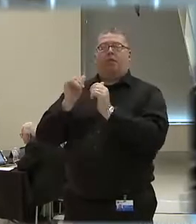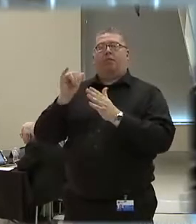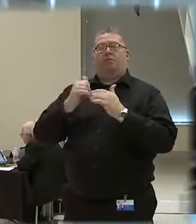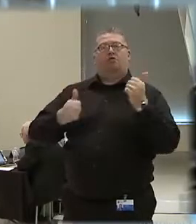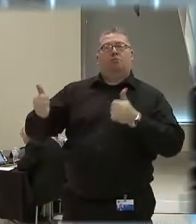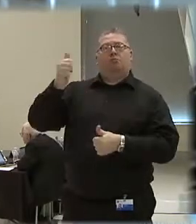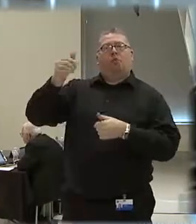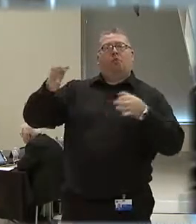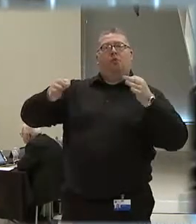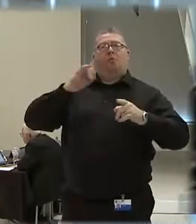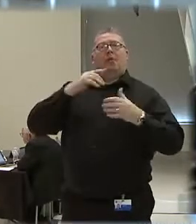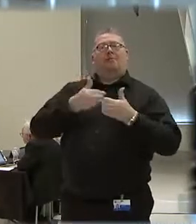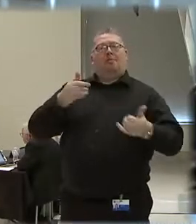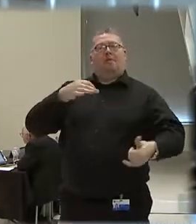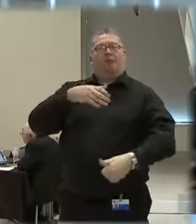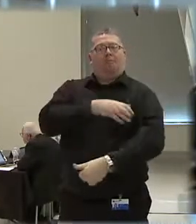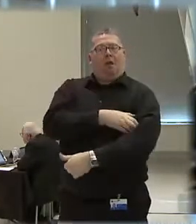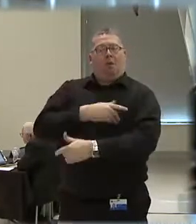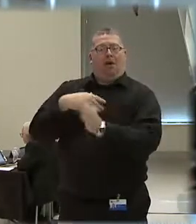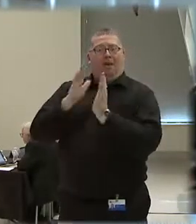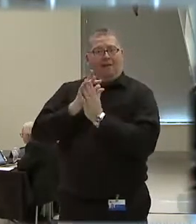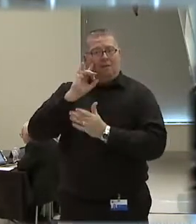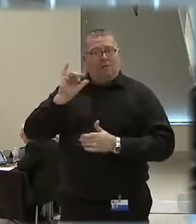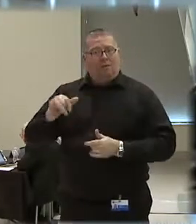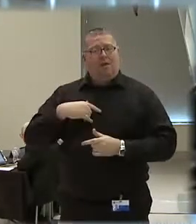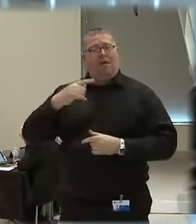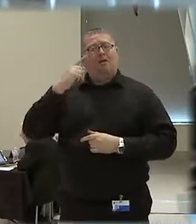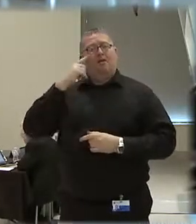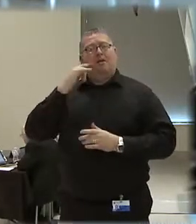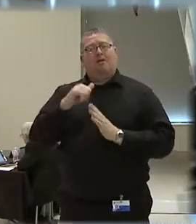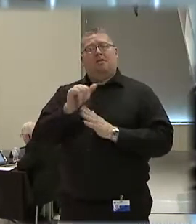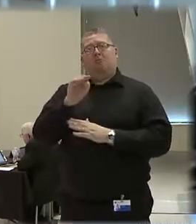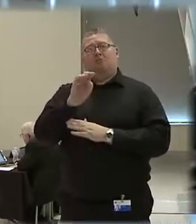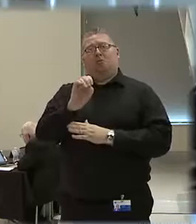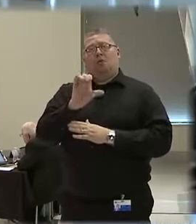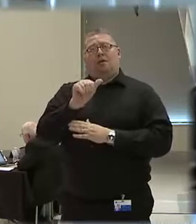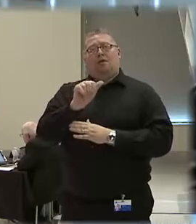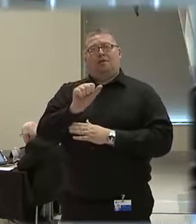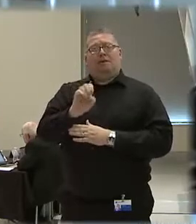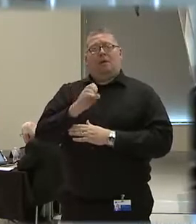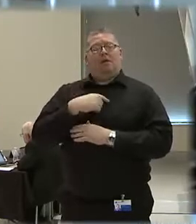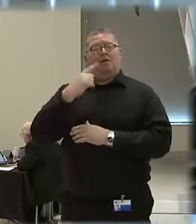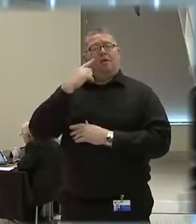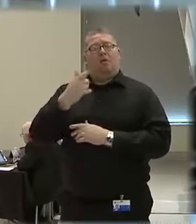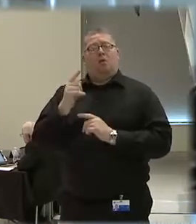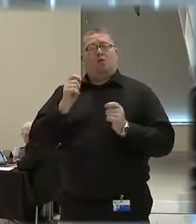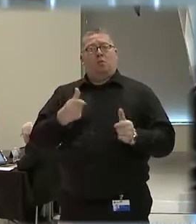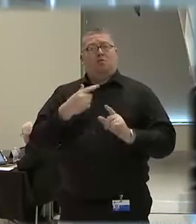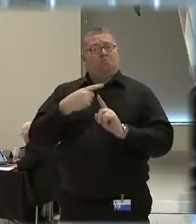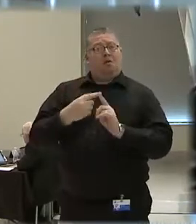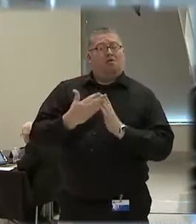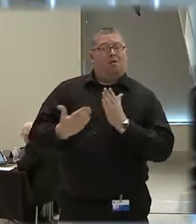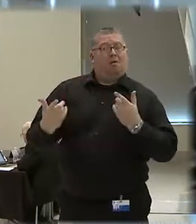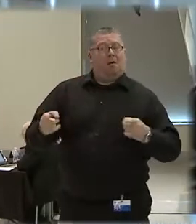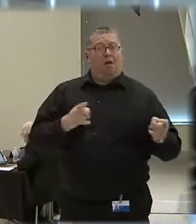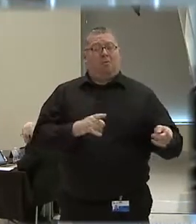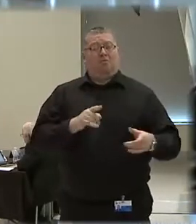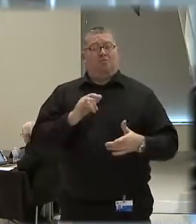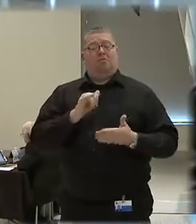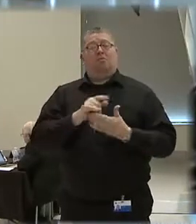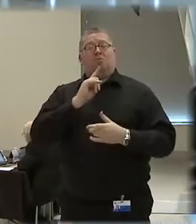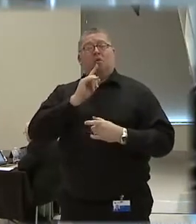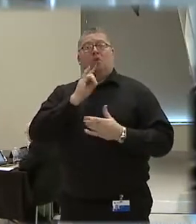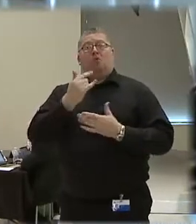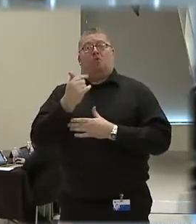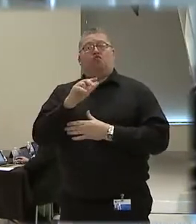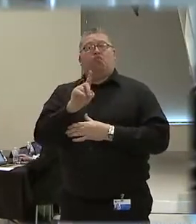progress issues as implemented. I think in the Missouri case that happened, I think the one good positive thing was that there was a